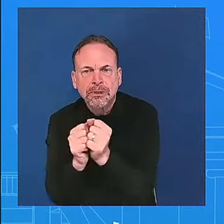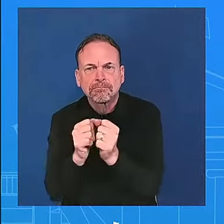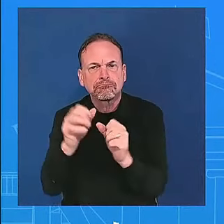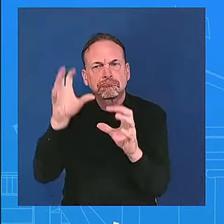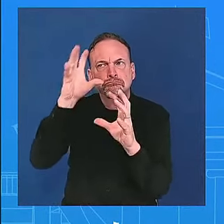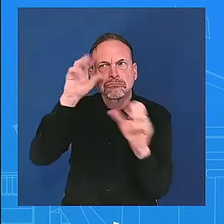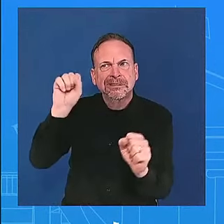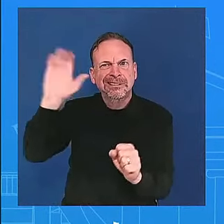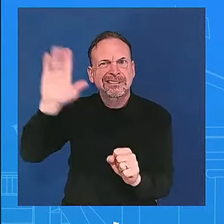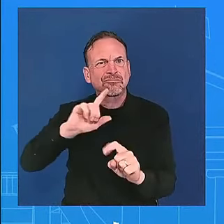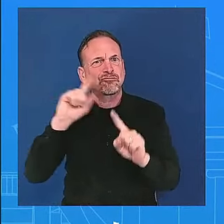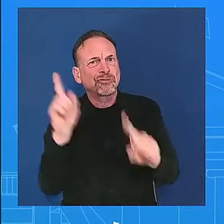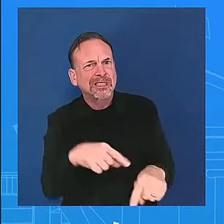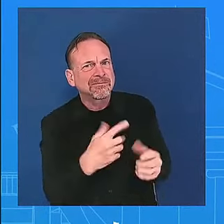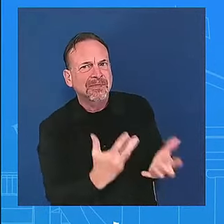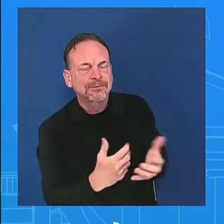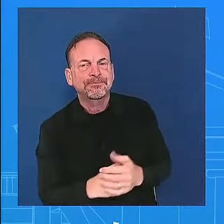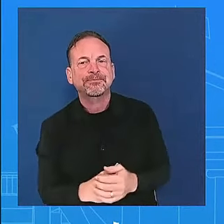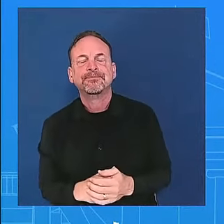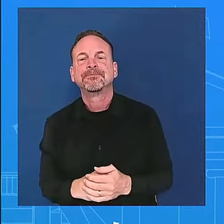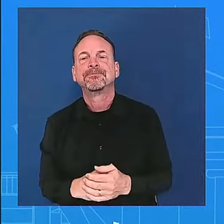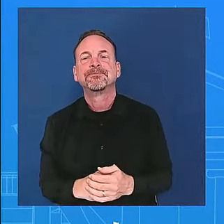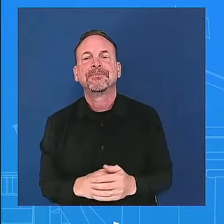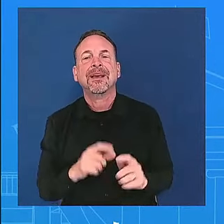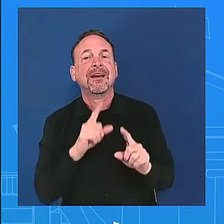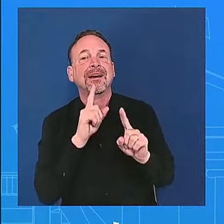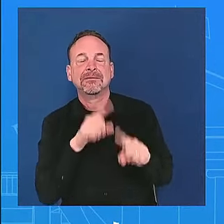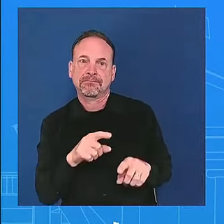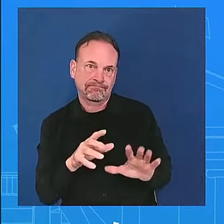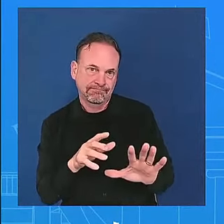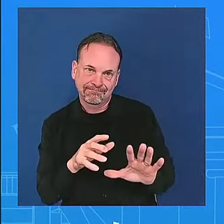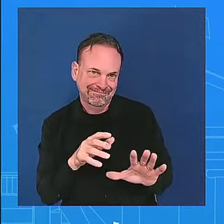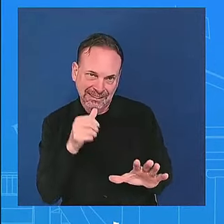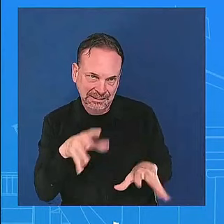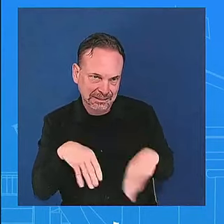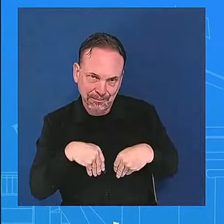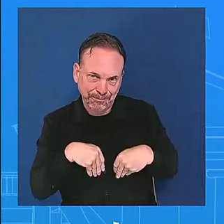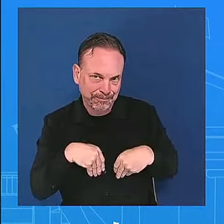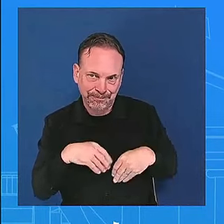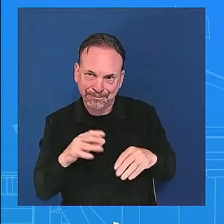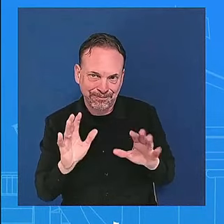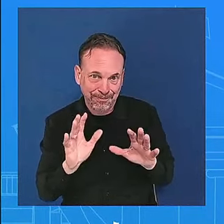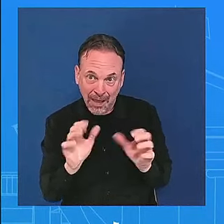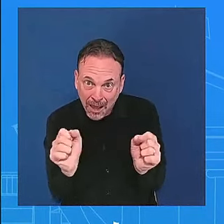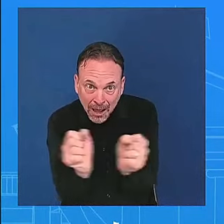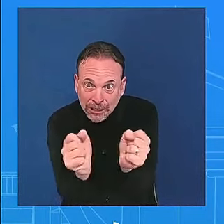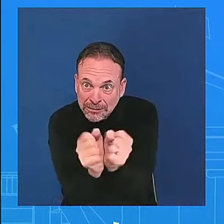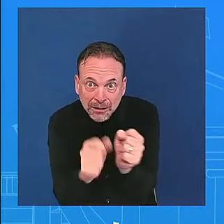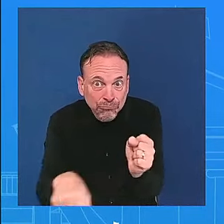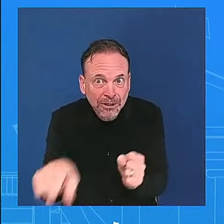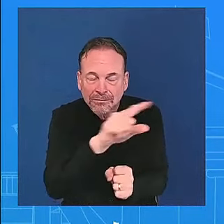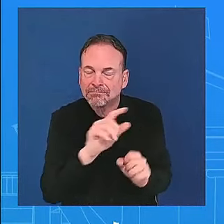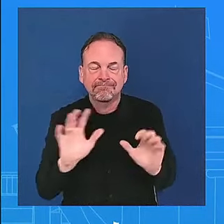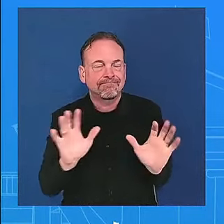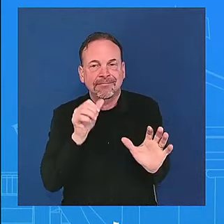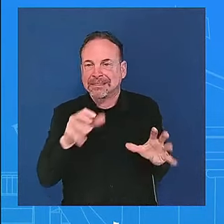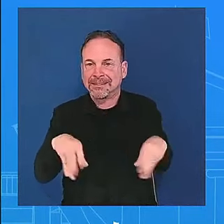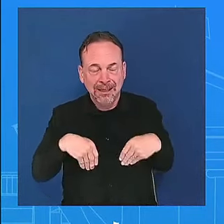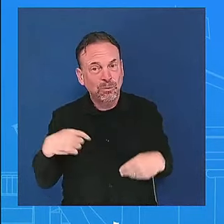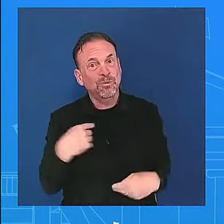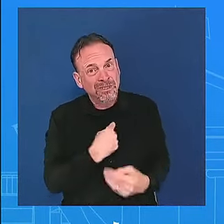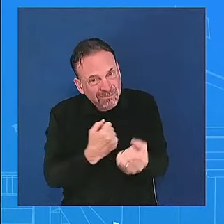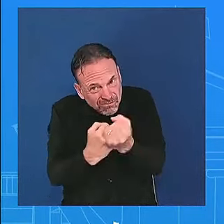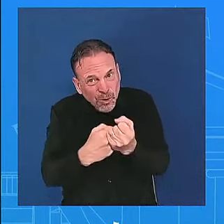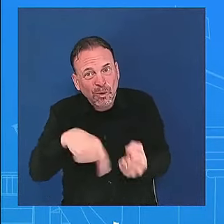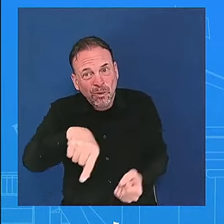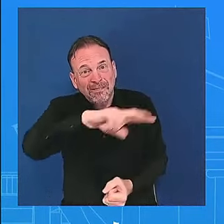democratic aspirations of the venezuelan people and their right to express their views freely and without repraisal uh and so that's where